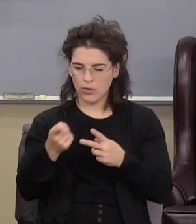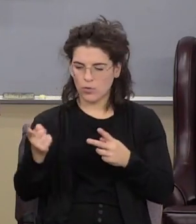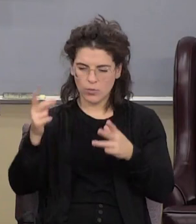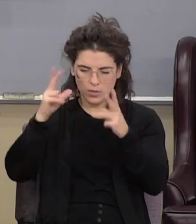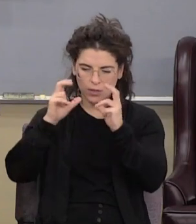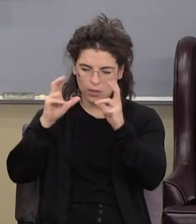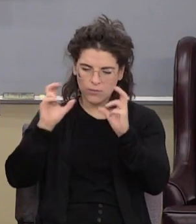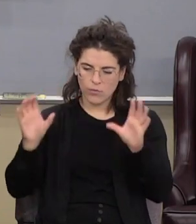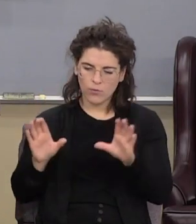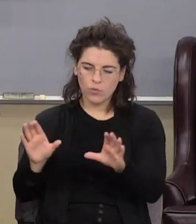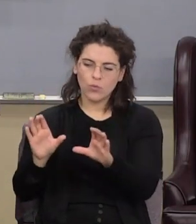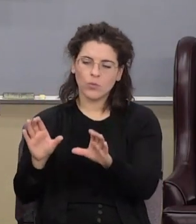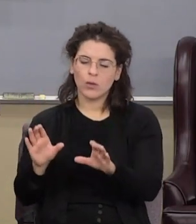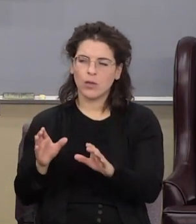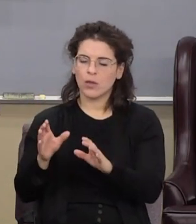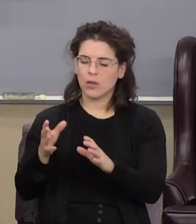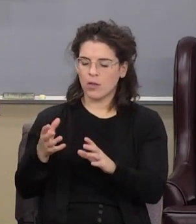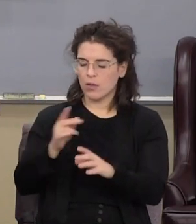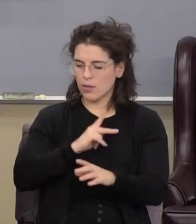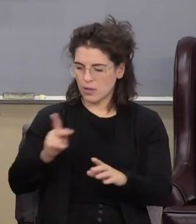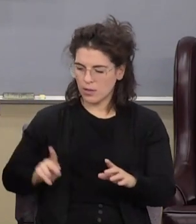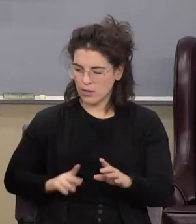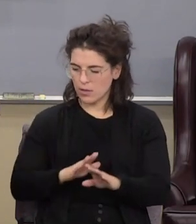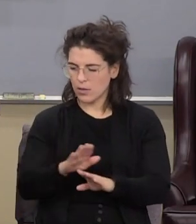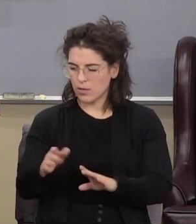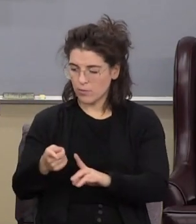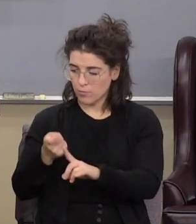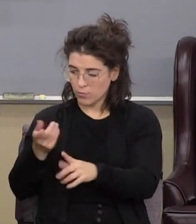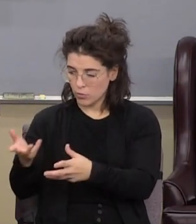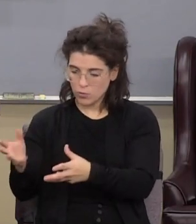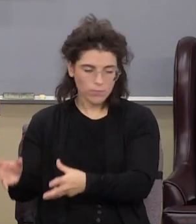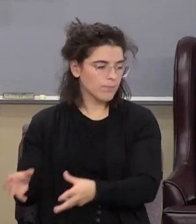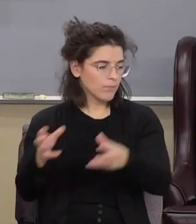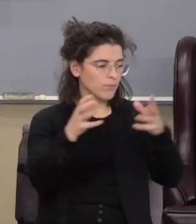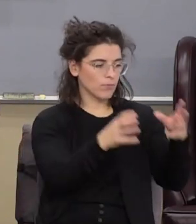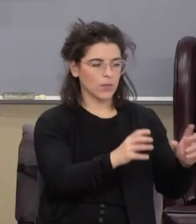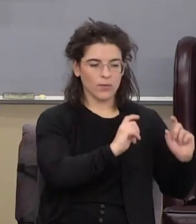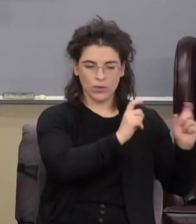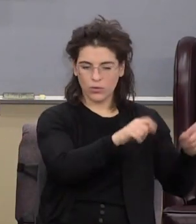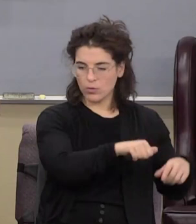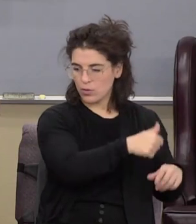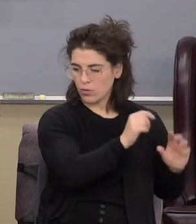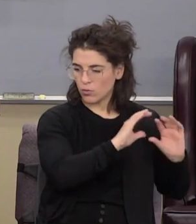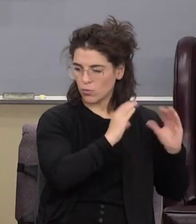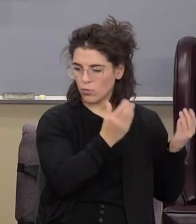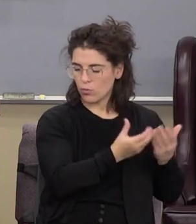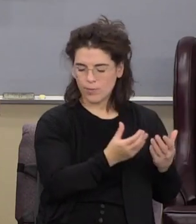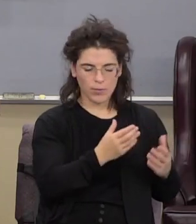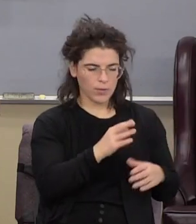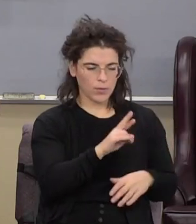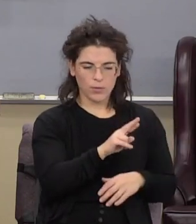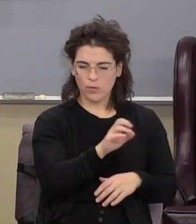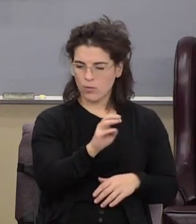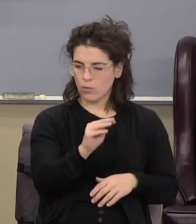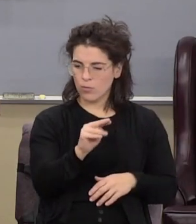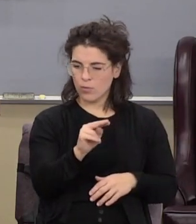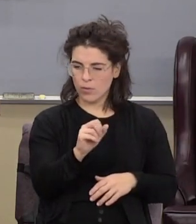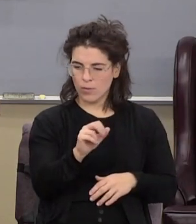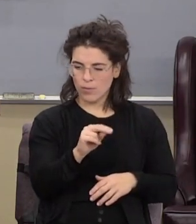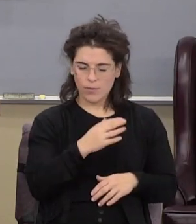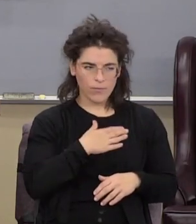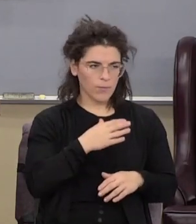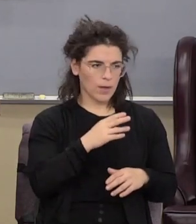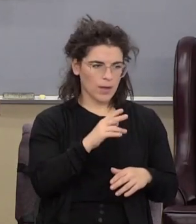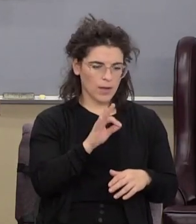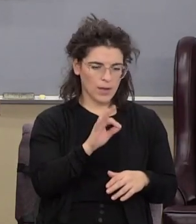of your doing I'm going to take the kingdom from you and give it to another group and I will gather the remnant of my flock out of all countries